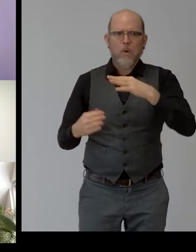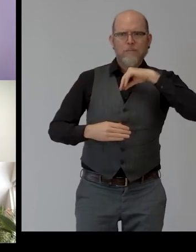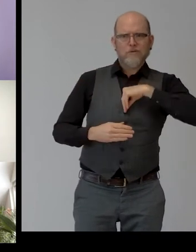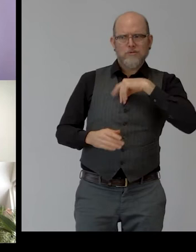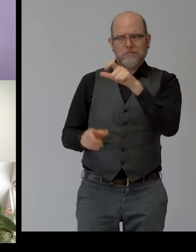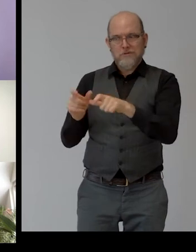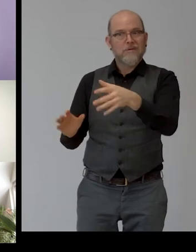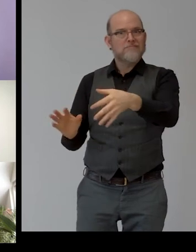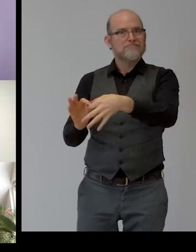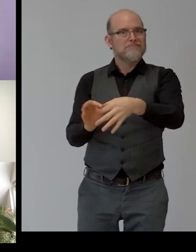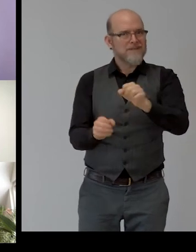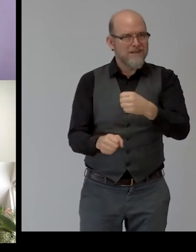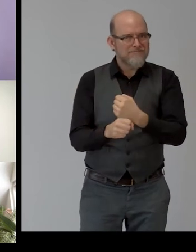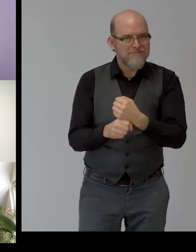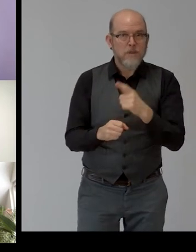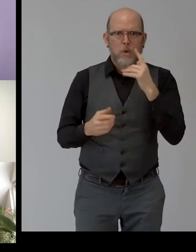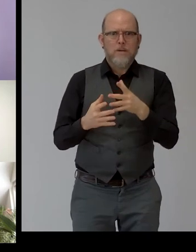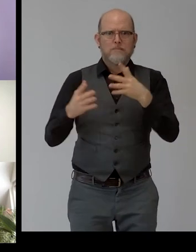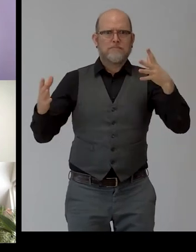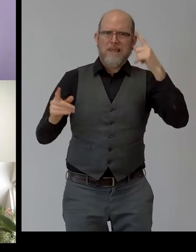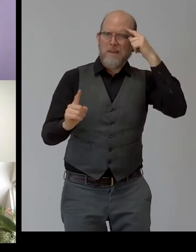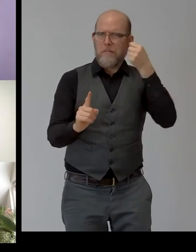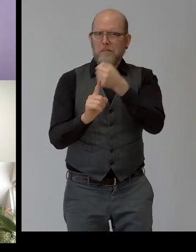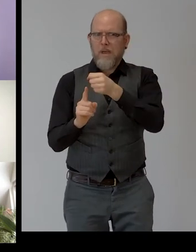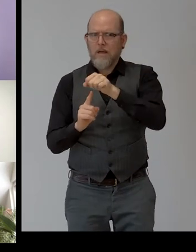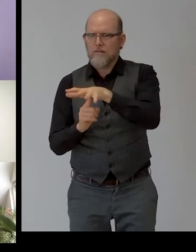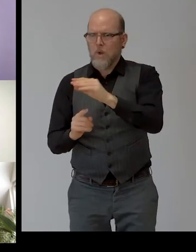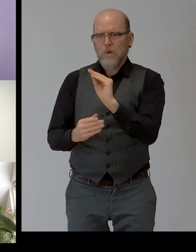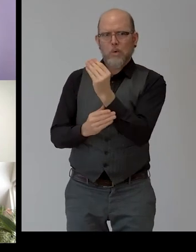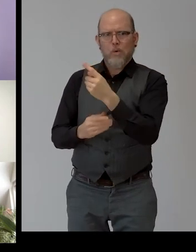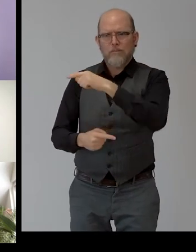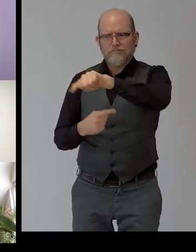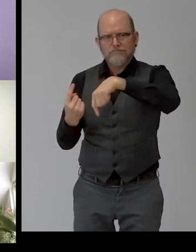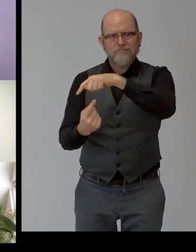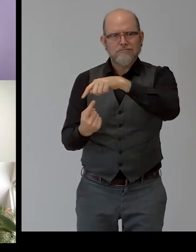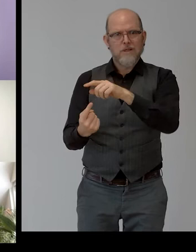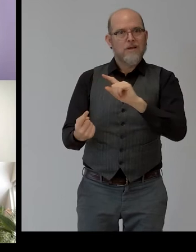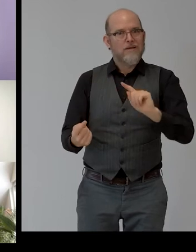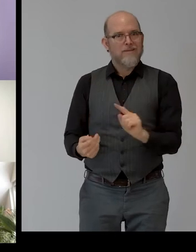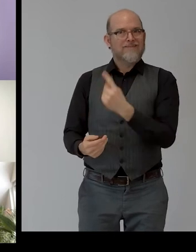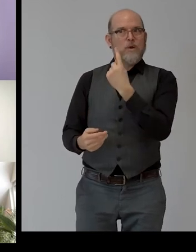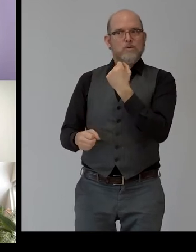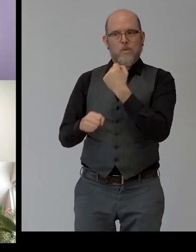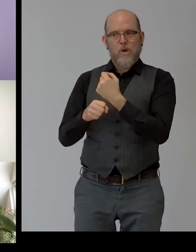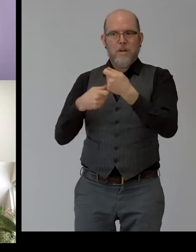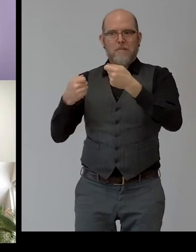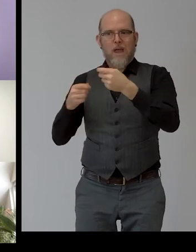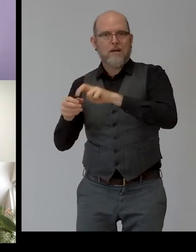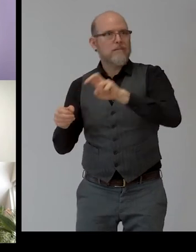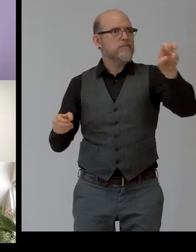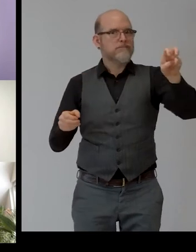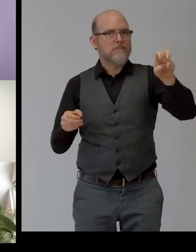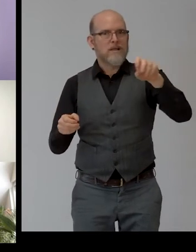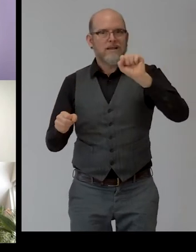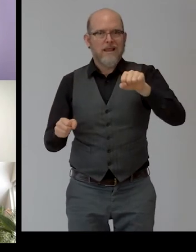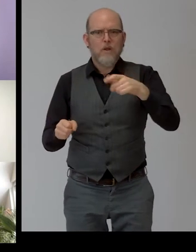had a great impact on youth from whom getting the first work experience means breaking a pattern of transitioning from